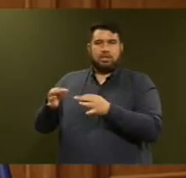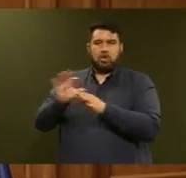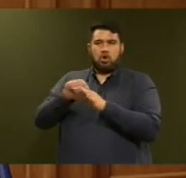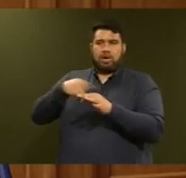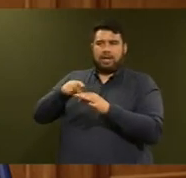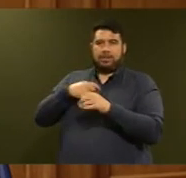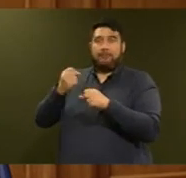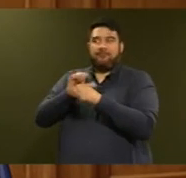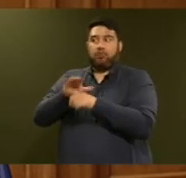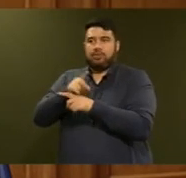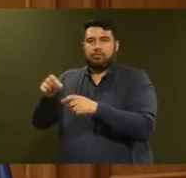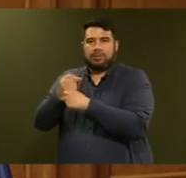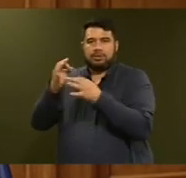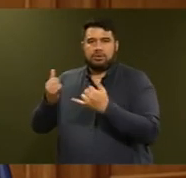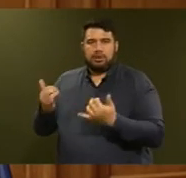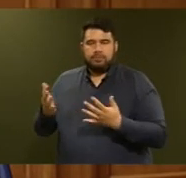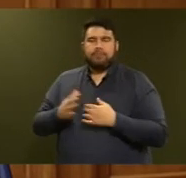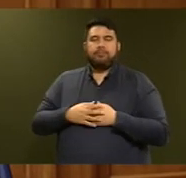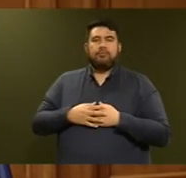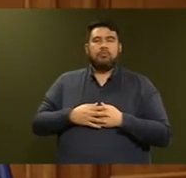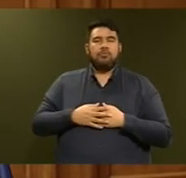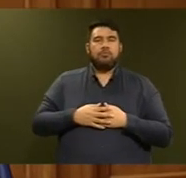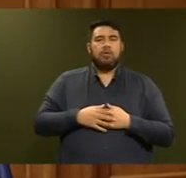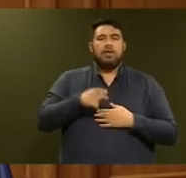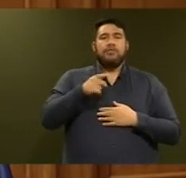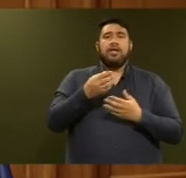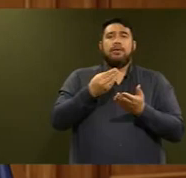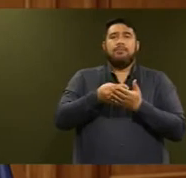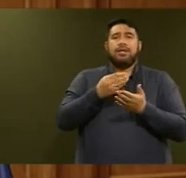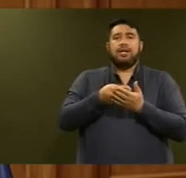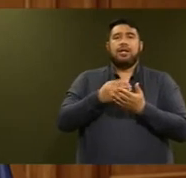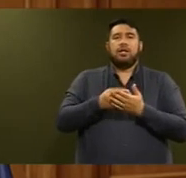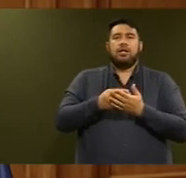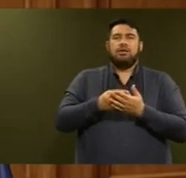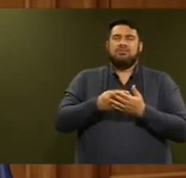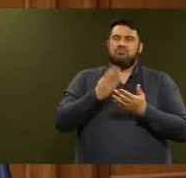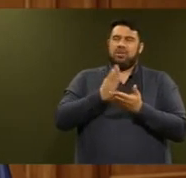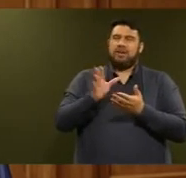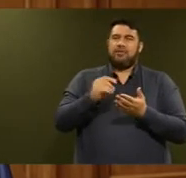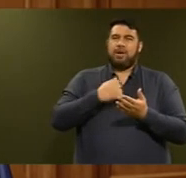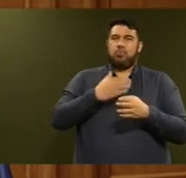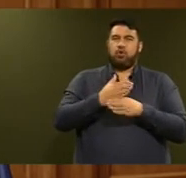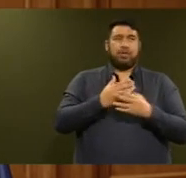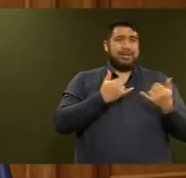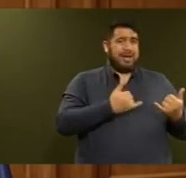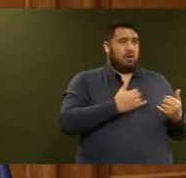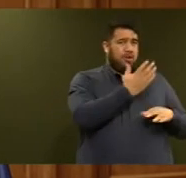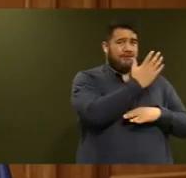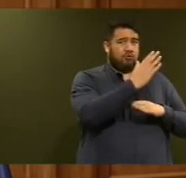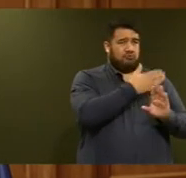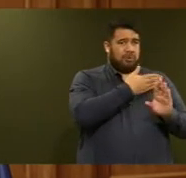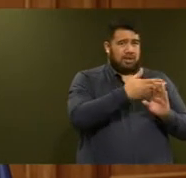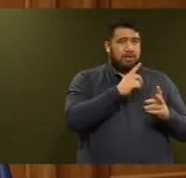$2.7 billion reflects the work of both the current industry, the new plantings and the improvements,